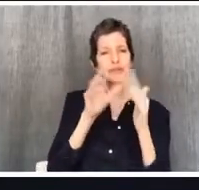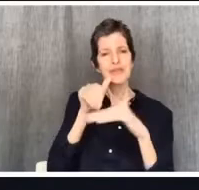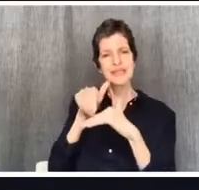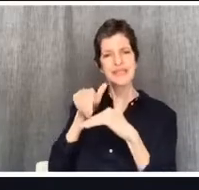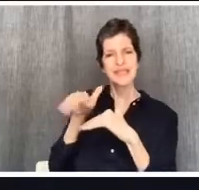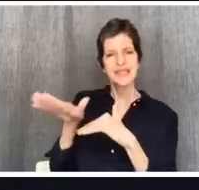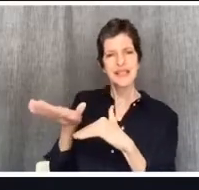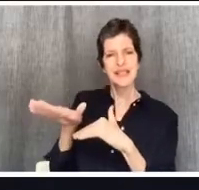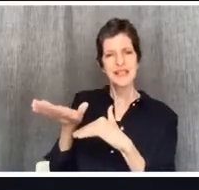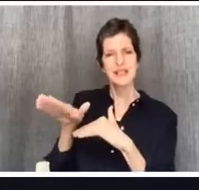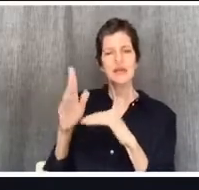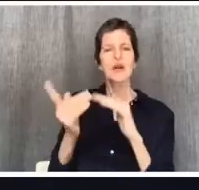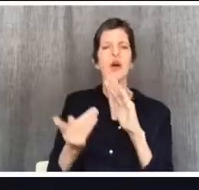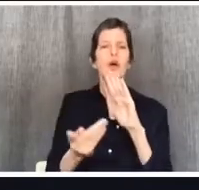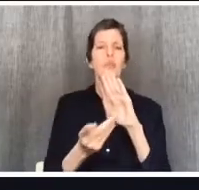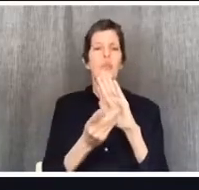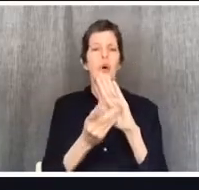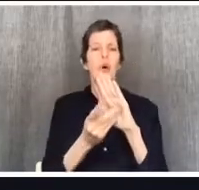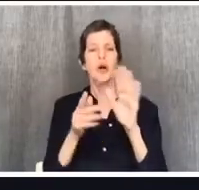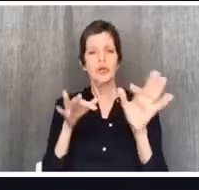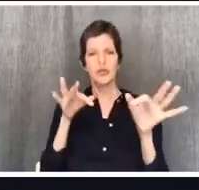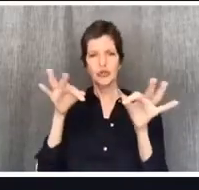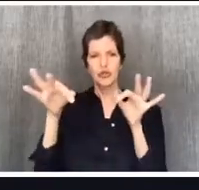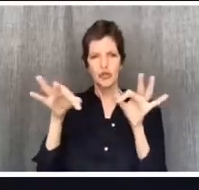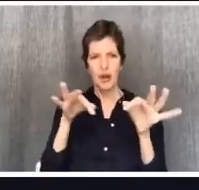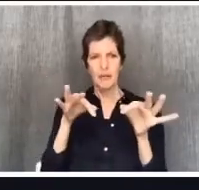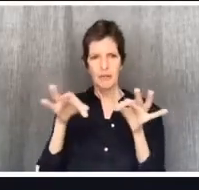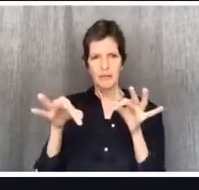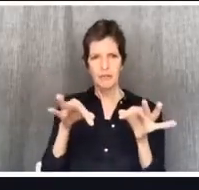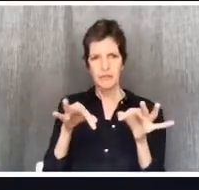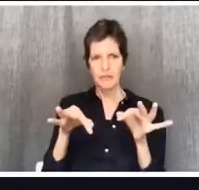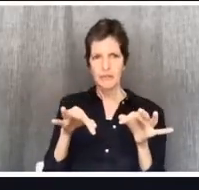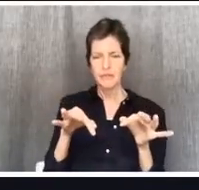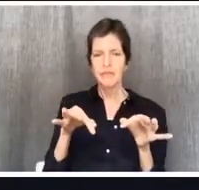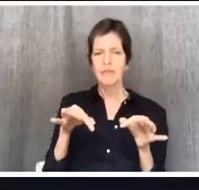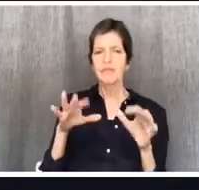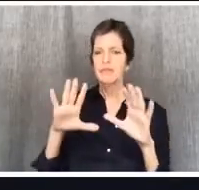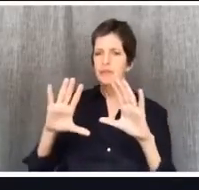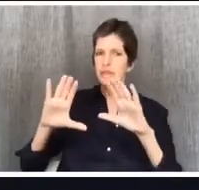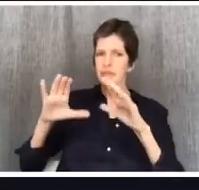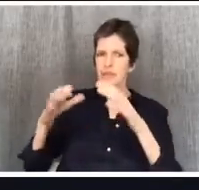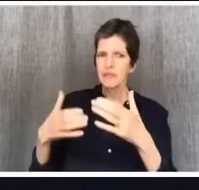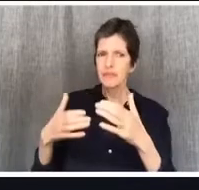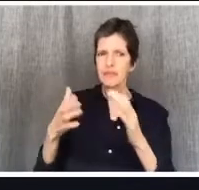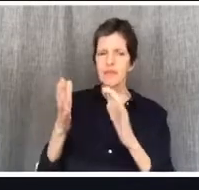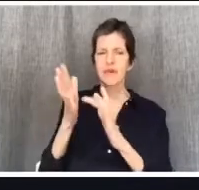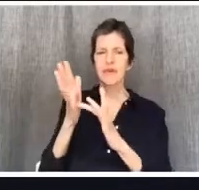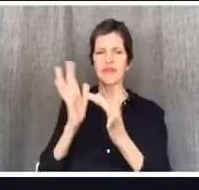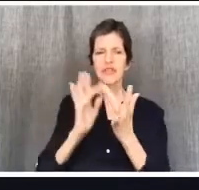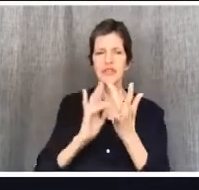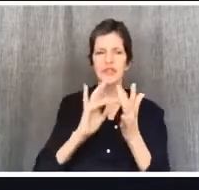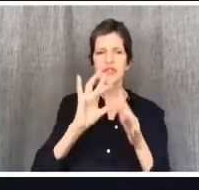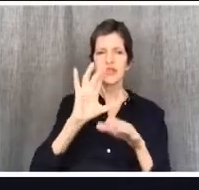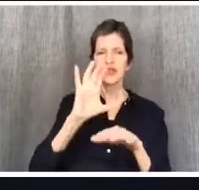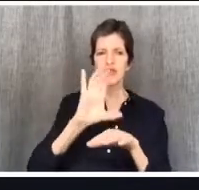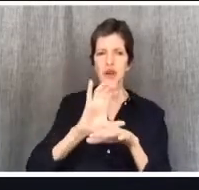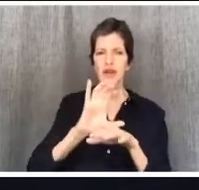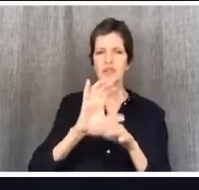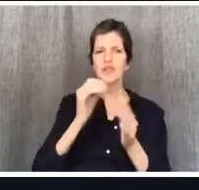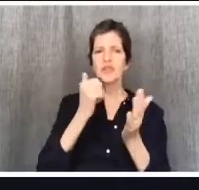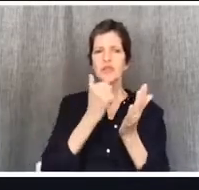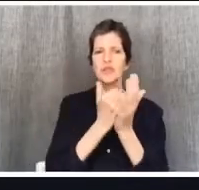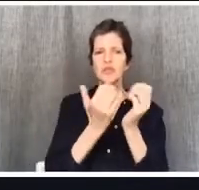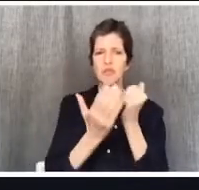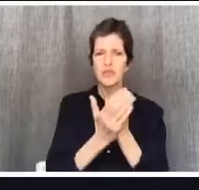begins by describing to them the unity that they have in the name of Jesus Christ, Jesus Christ crucified. And then he begins to